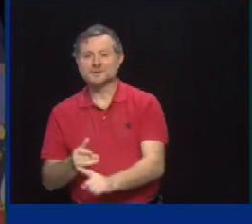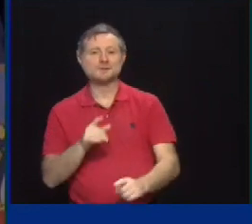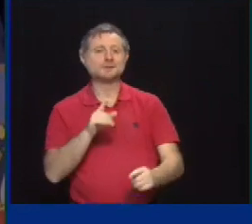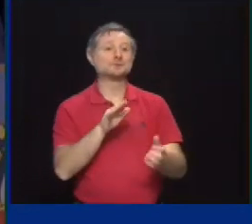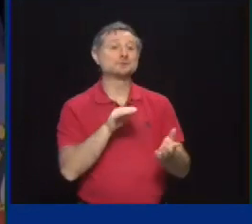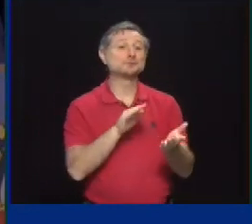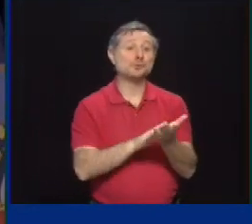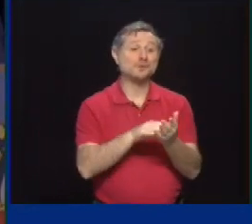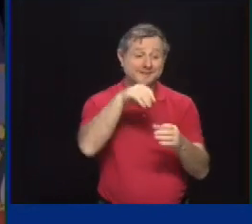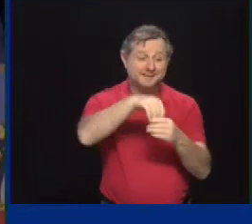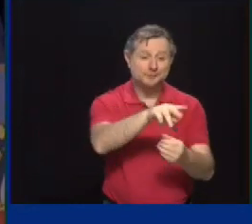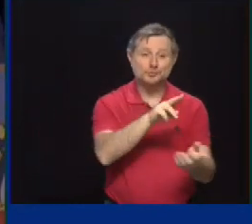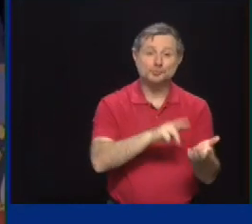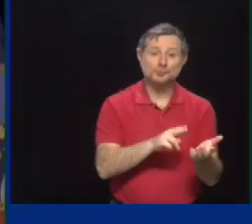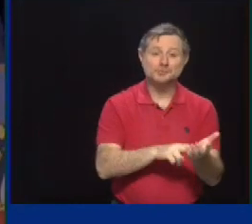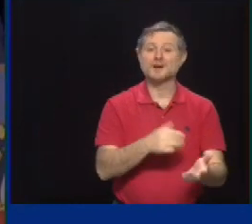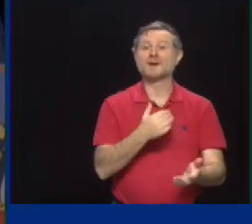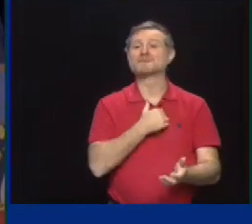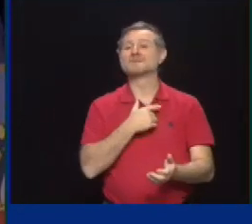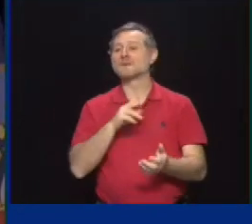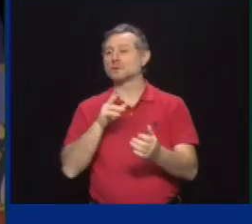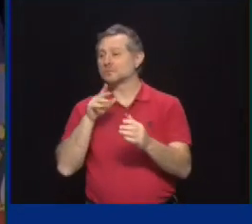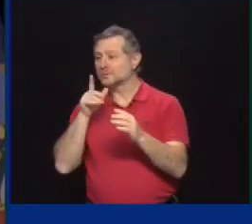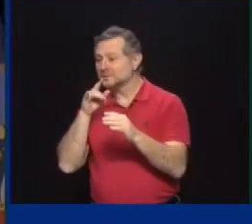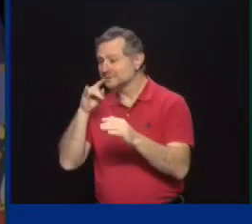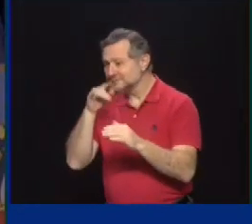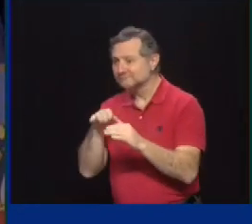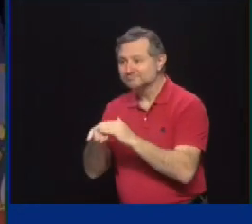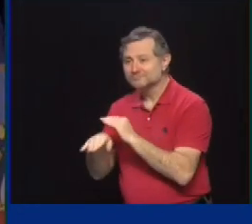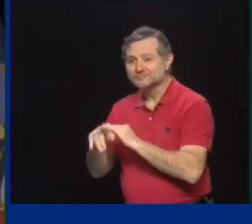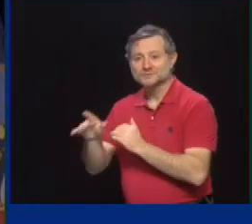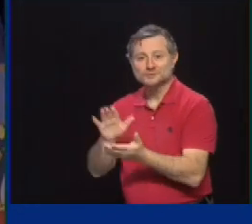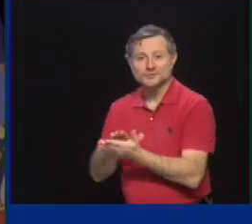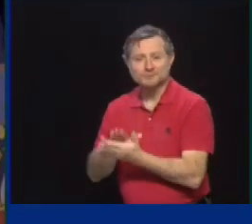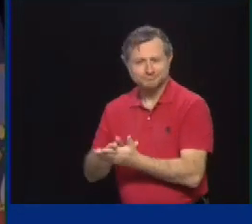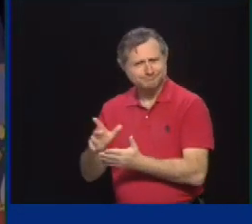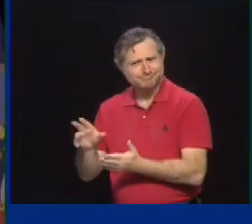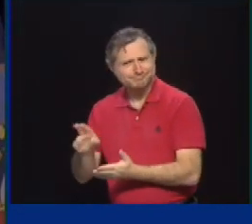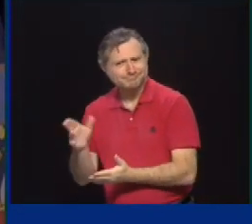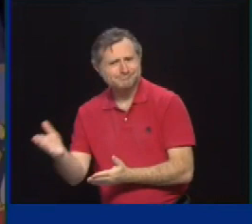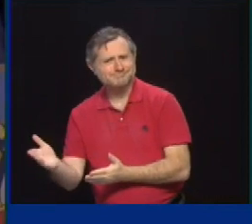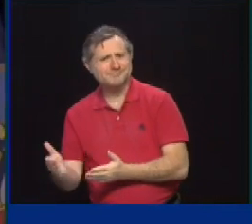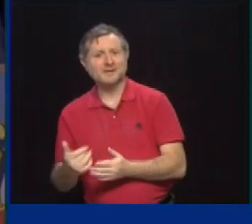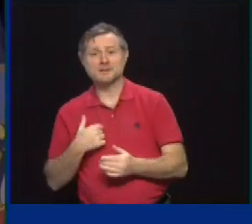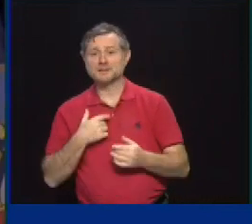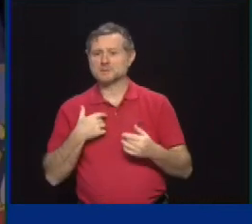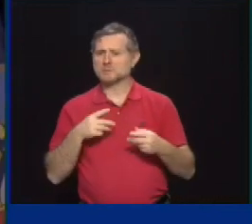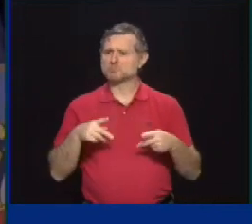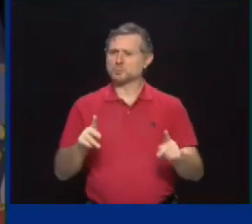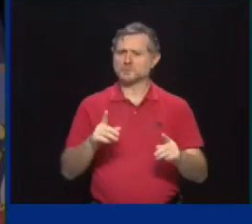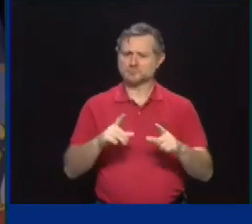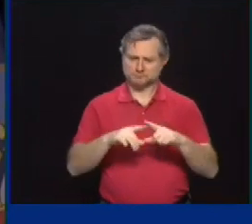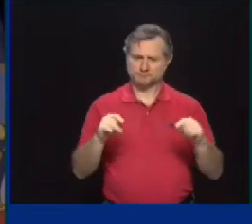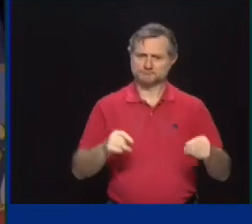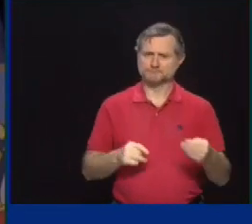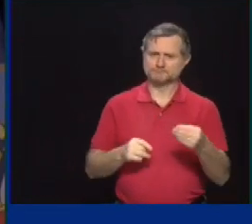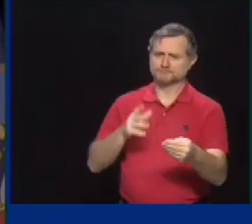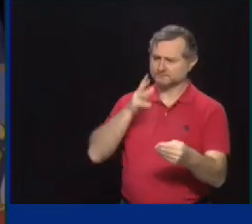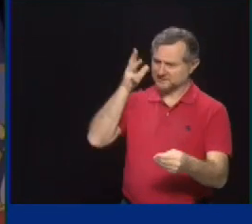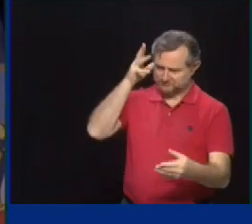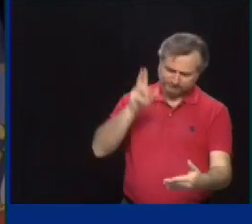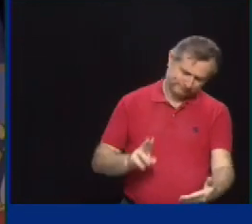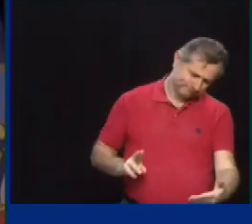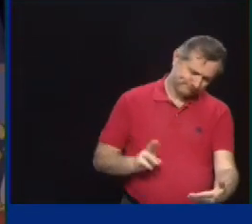this service. They're working with local pharmacies to get it done. So that with permission slips that we are literally writing for the school so they don't have to do any extra work.